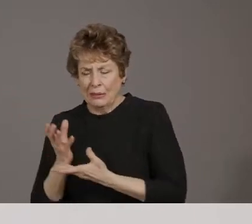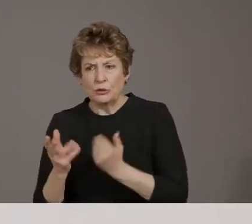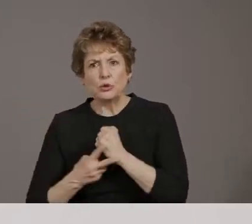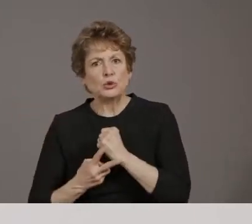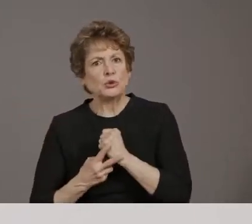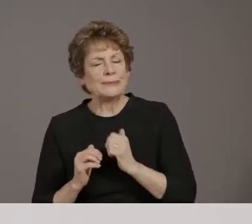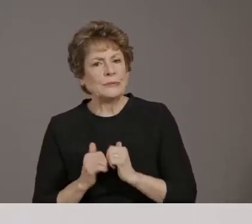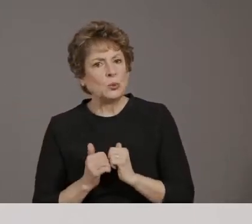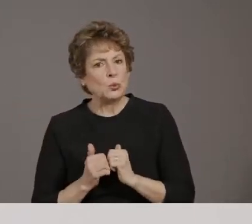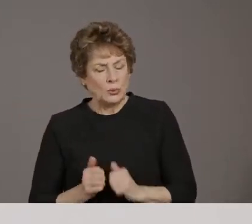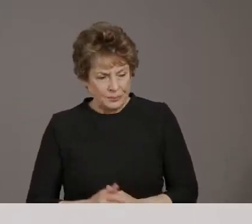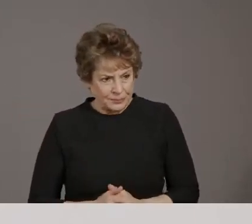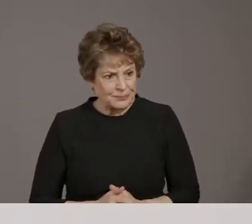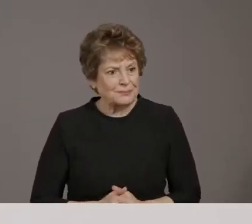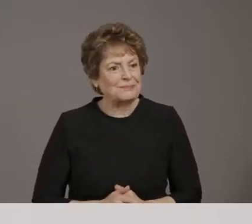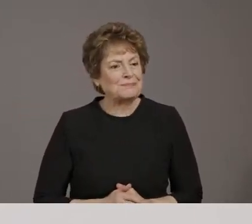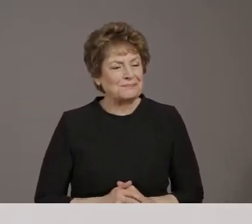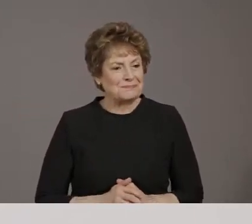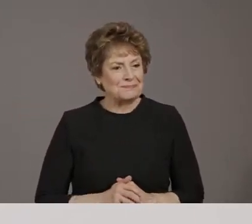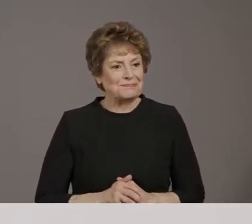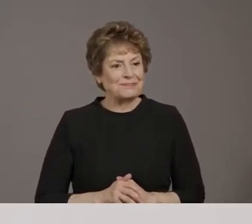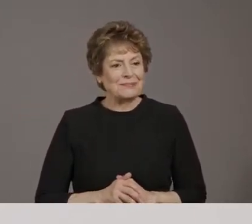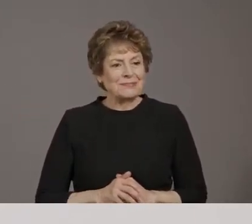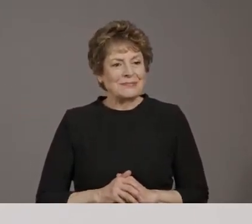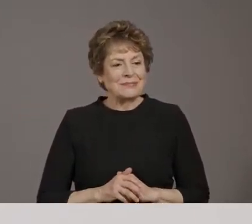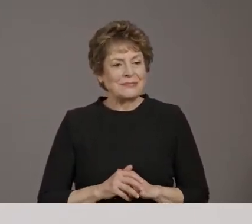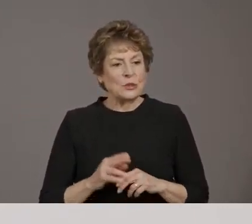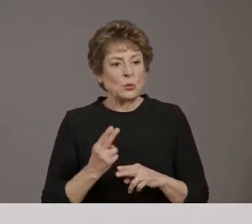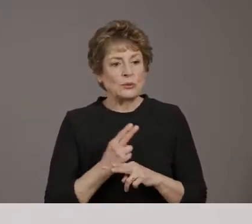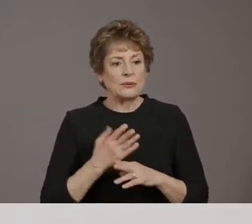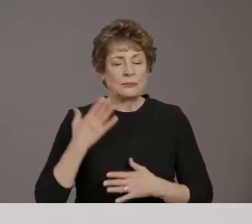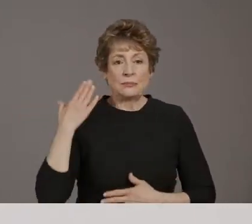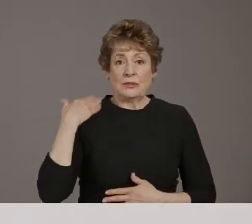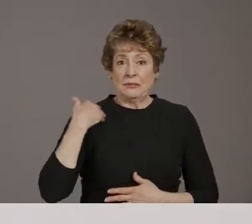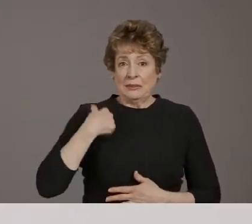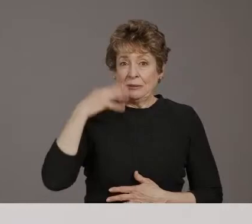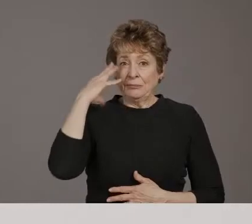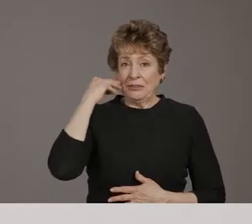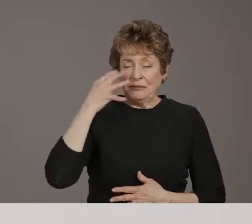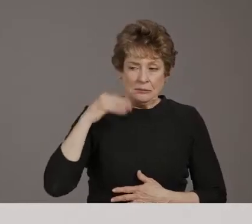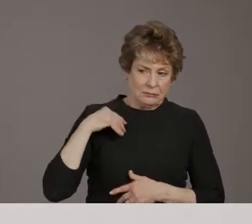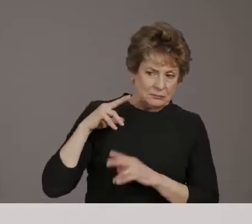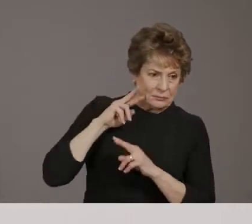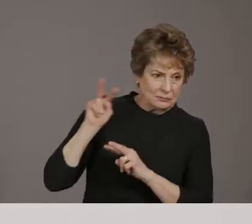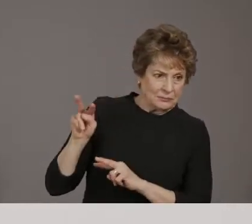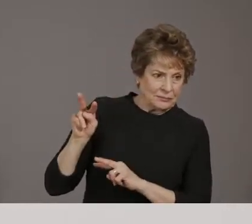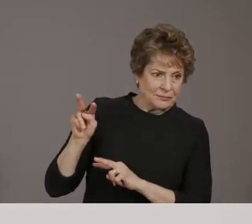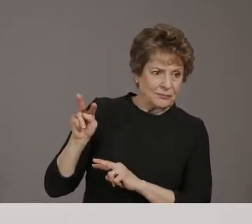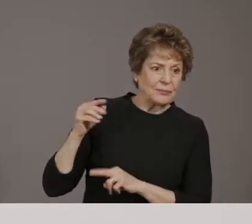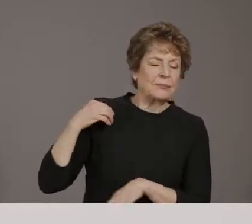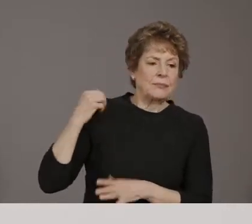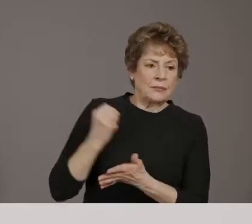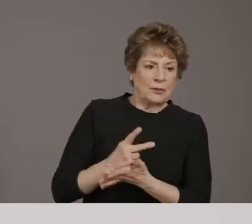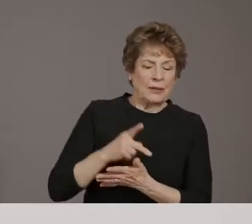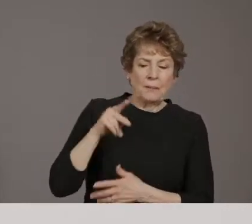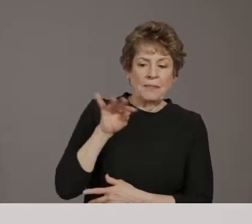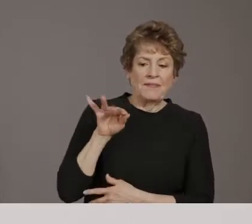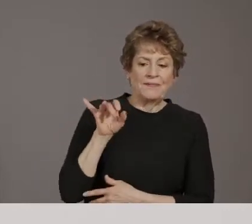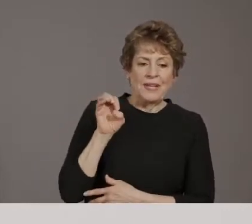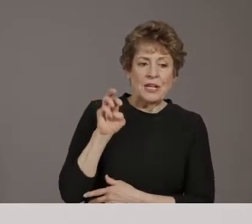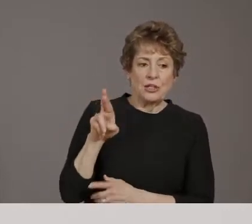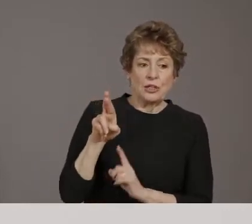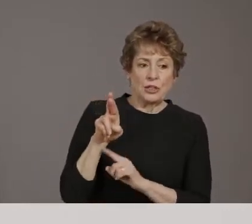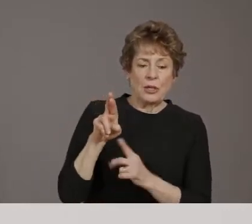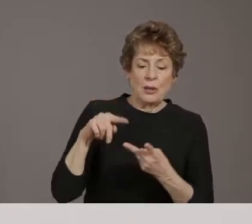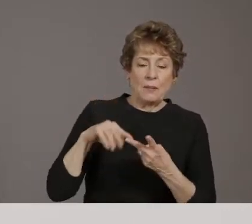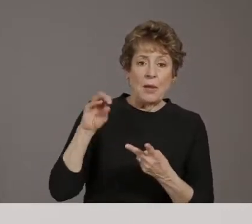experience, we, when, when they approved the, the Pfizer and the Moderna, that happened like on a